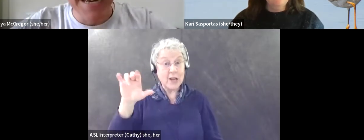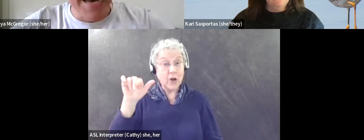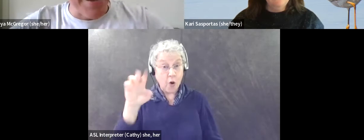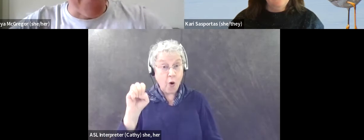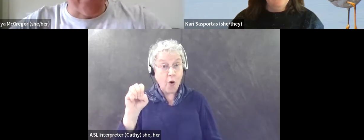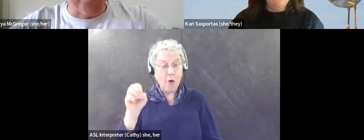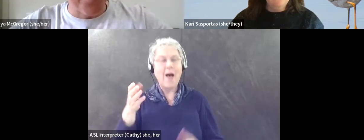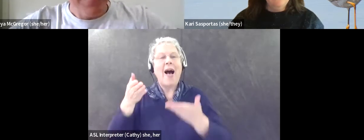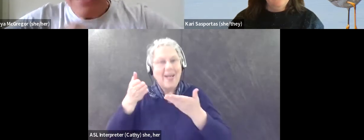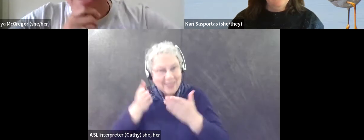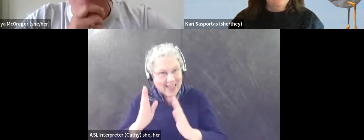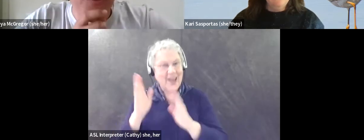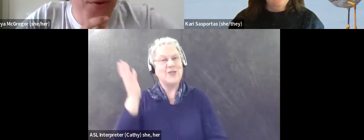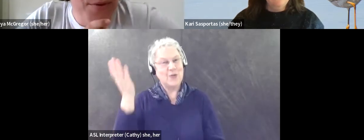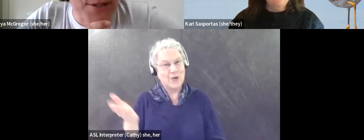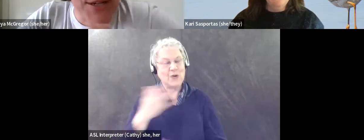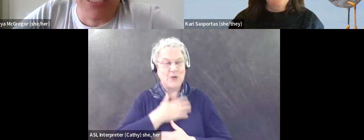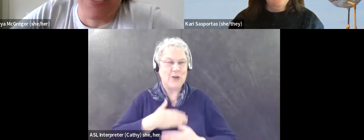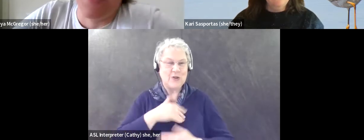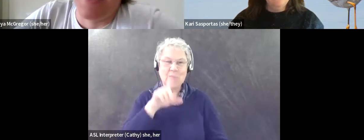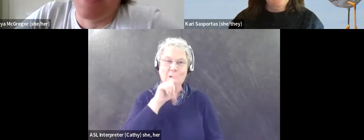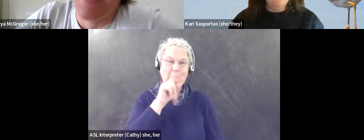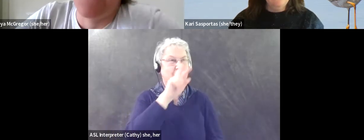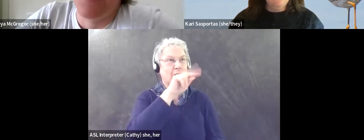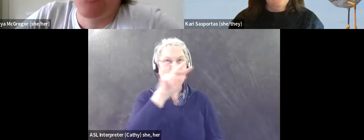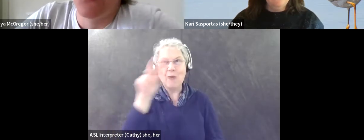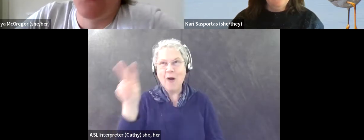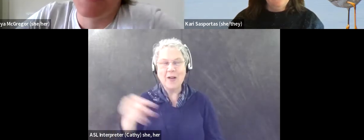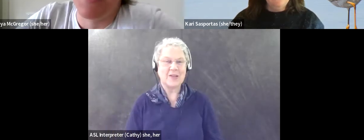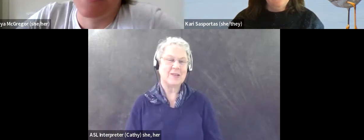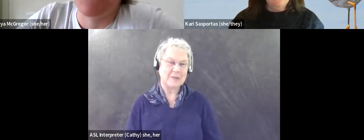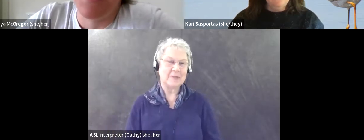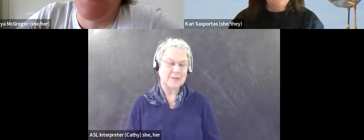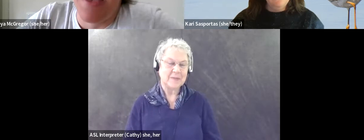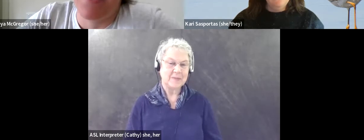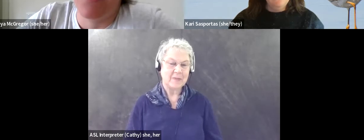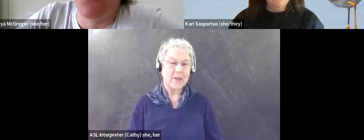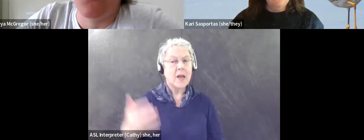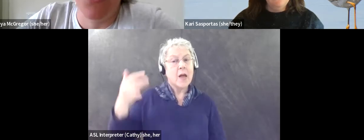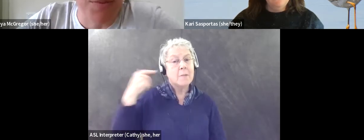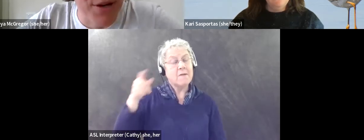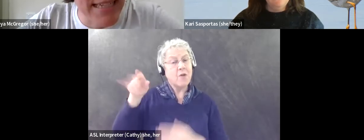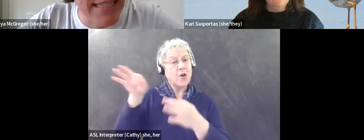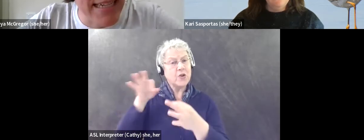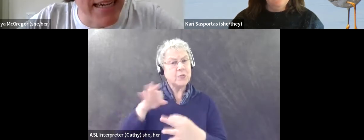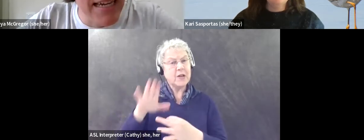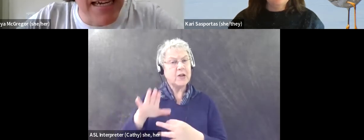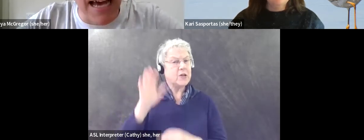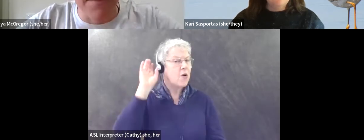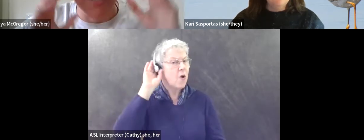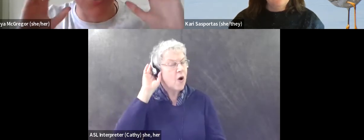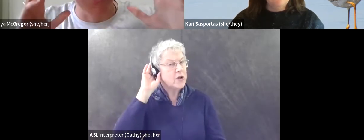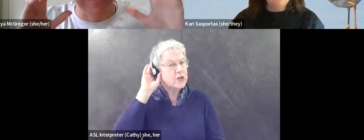birds. Carrie, when we were talking earlier, you were explaining to me about your auditory processing